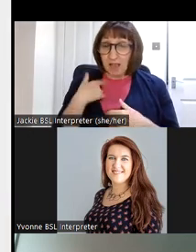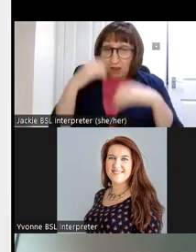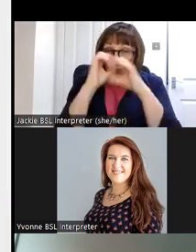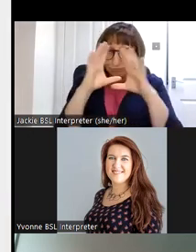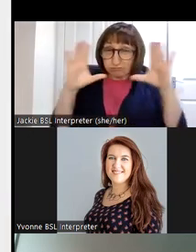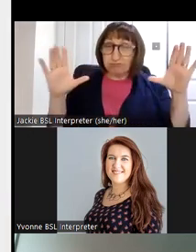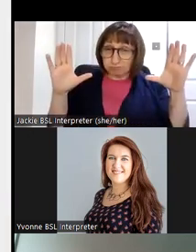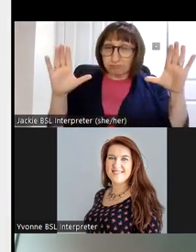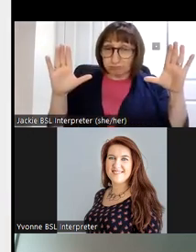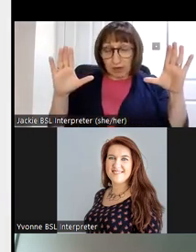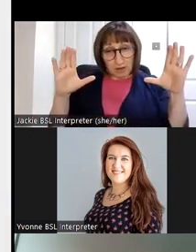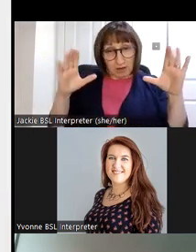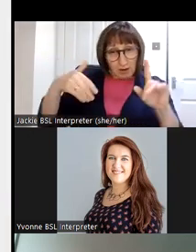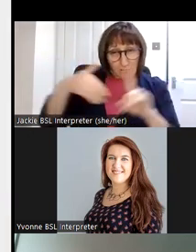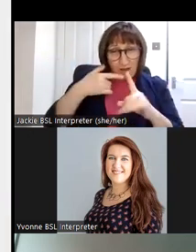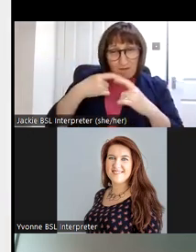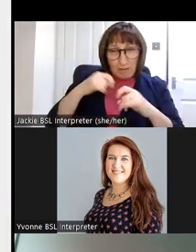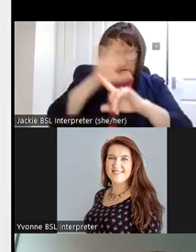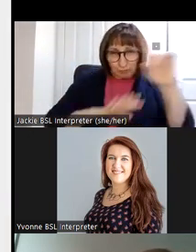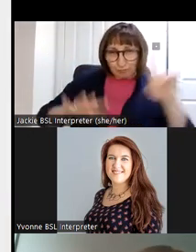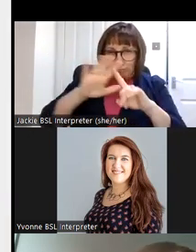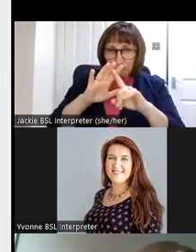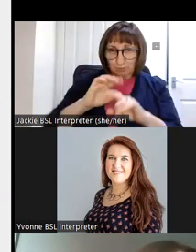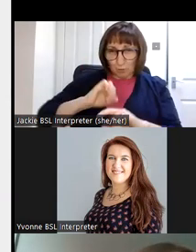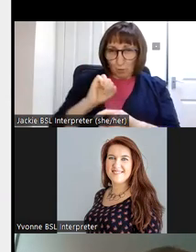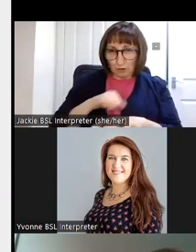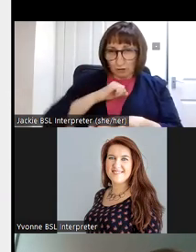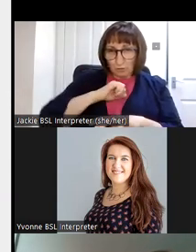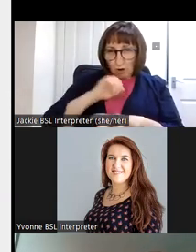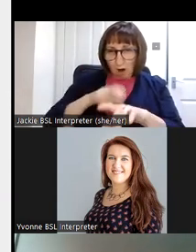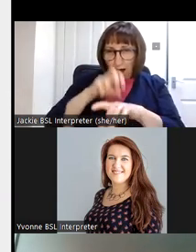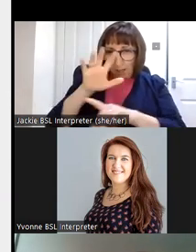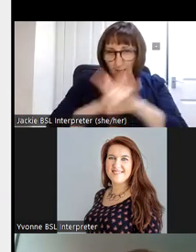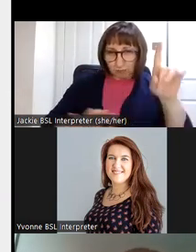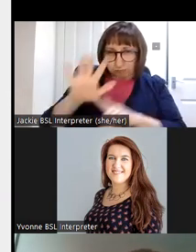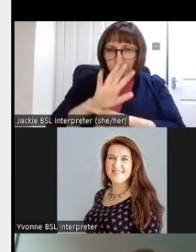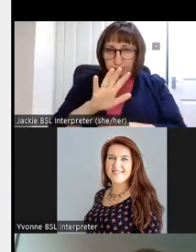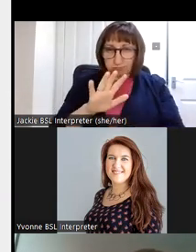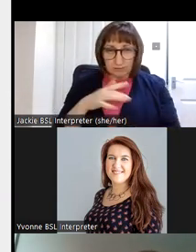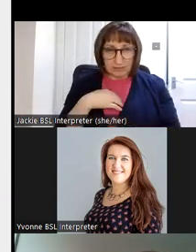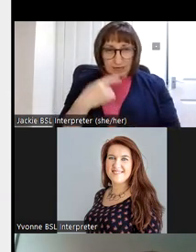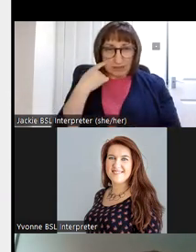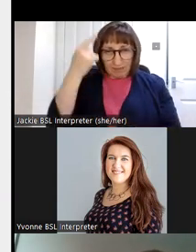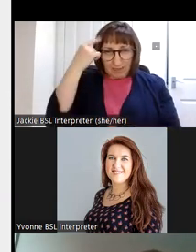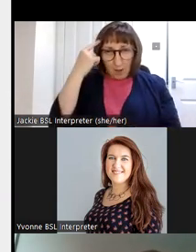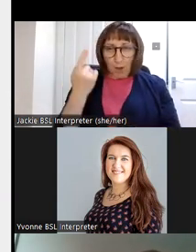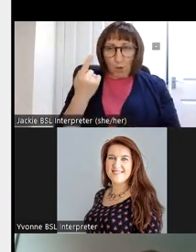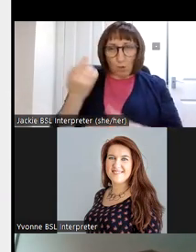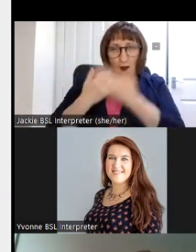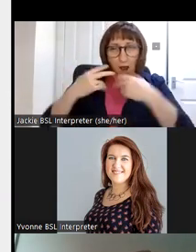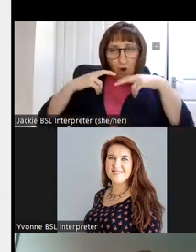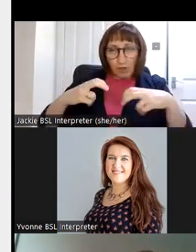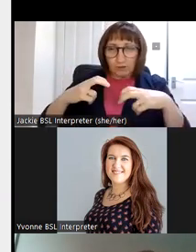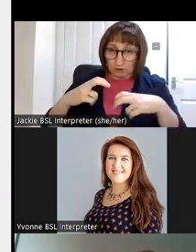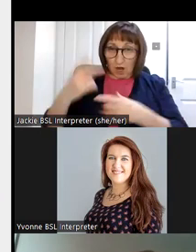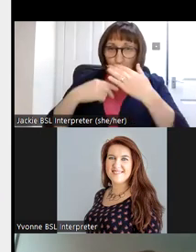little bit of background art and you know you're not you know just to take archaeology into context so our